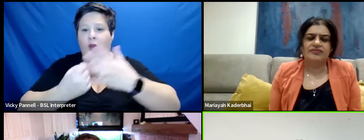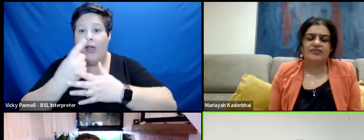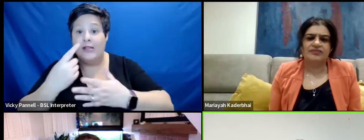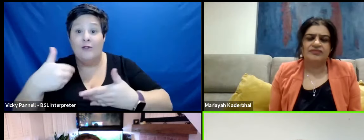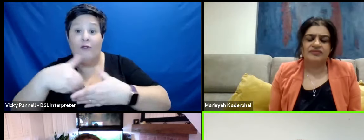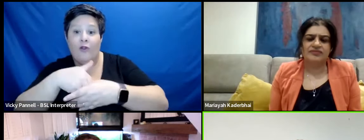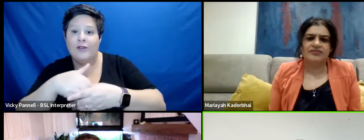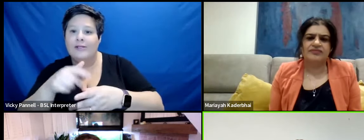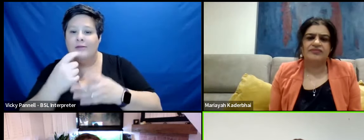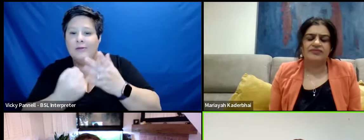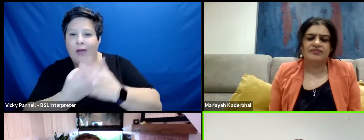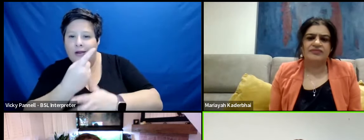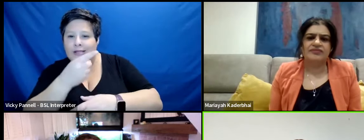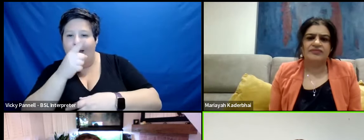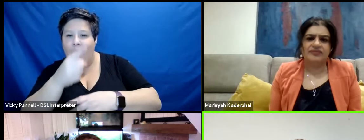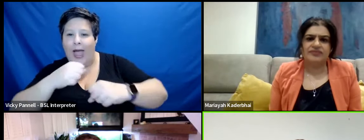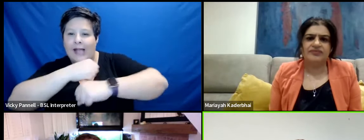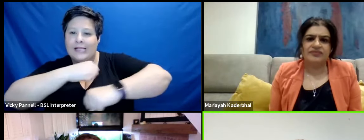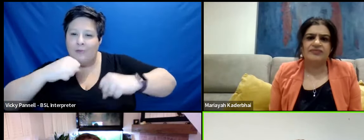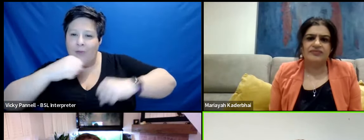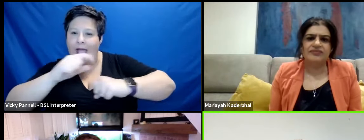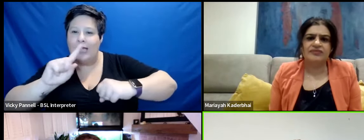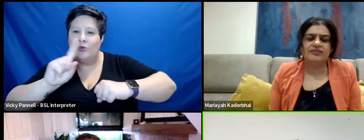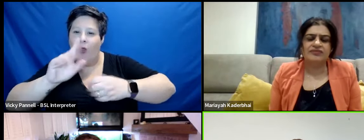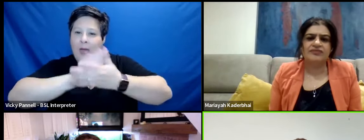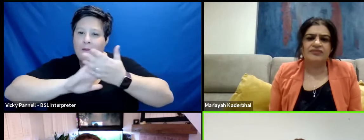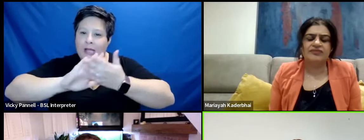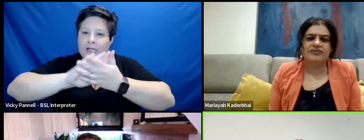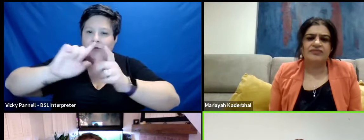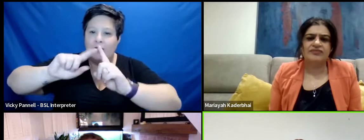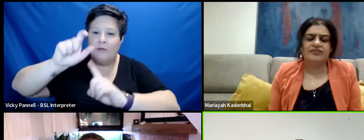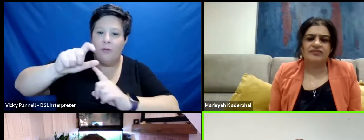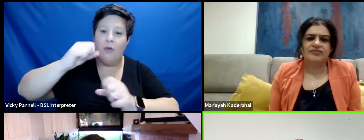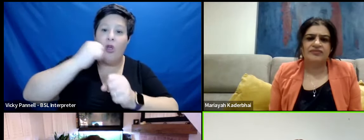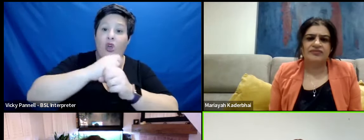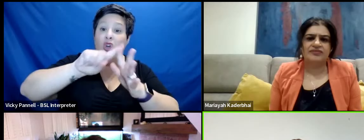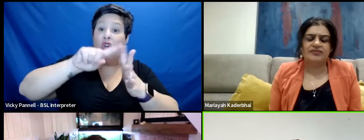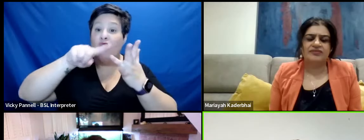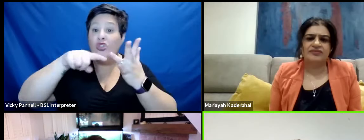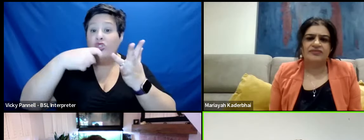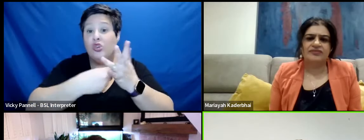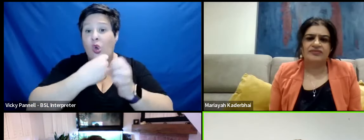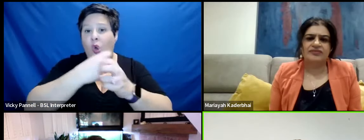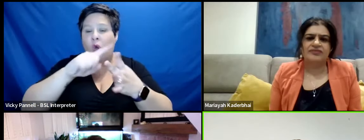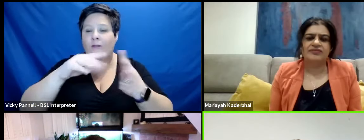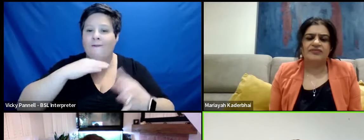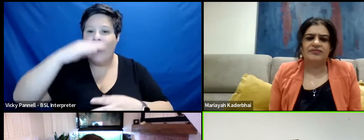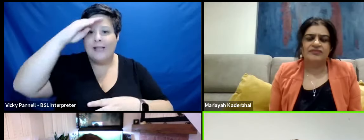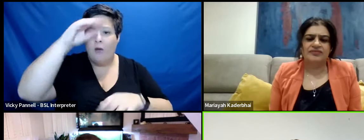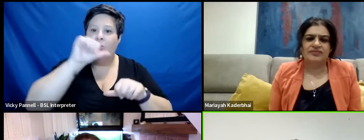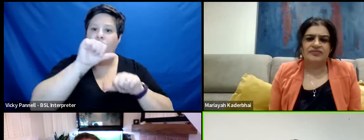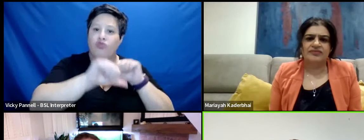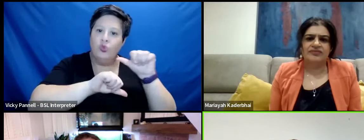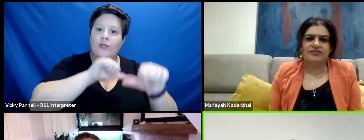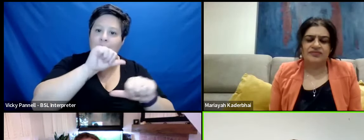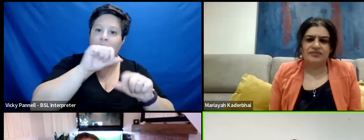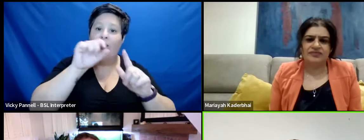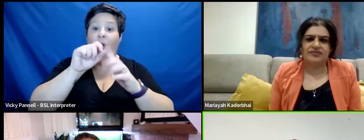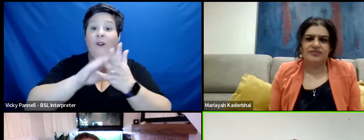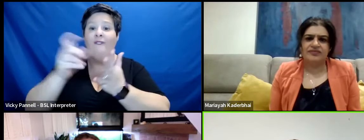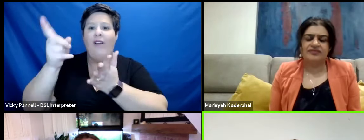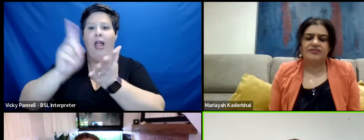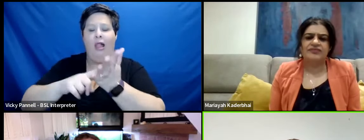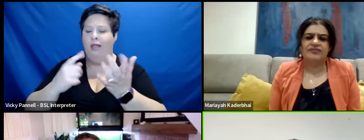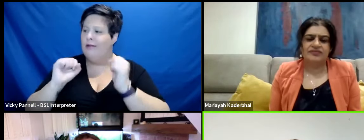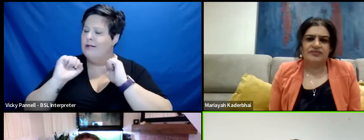to understand what that space means for different people, whether it's George who's growing sick of the routine of it, whether it's Phil who's command